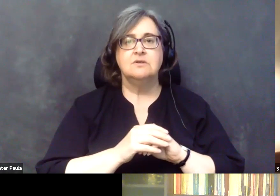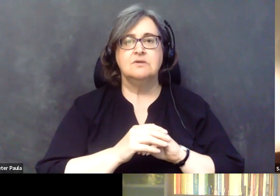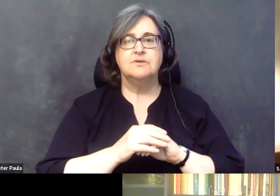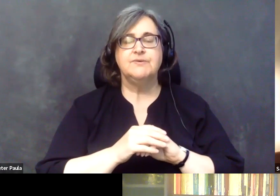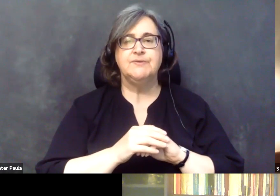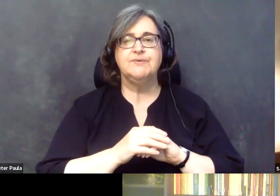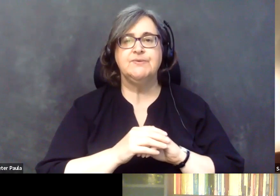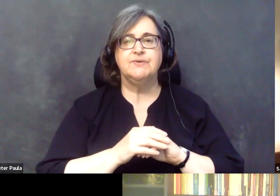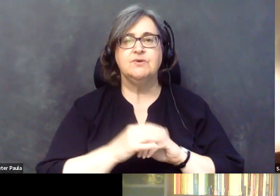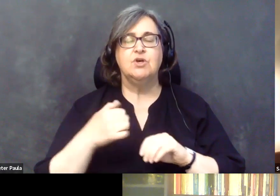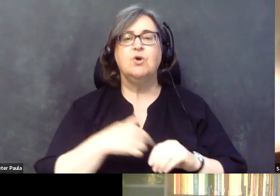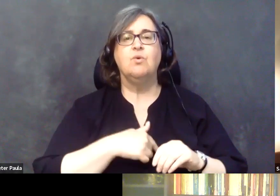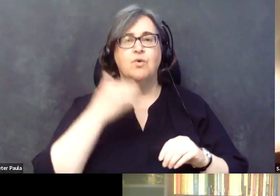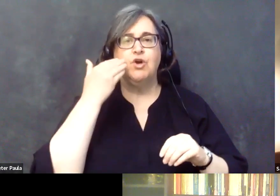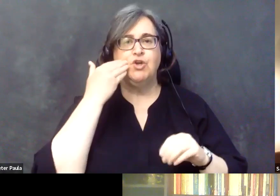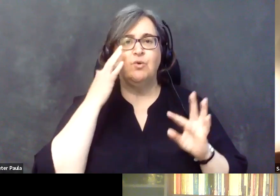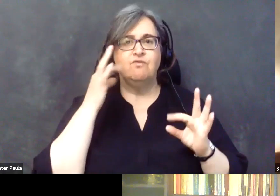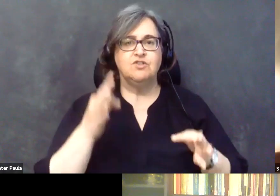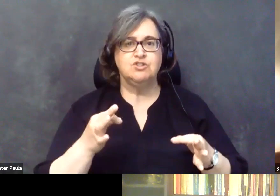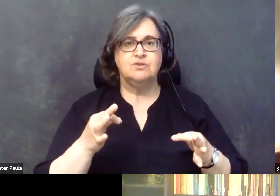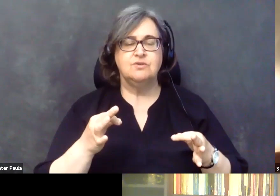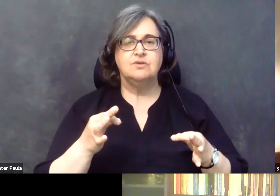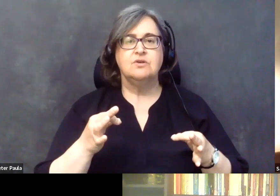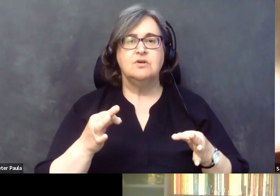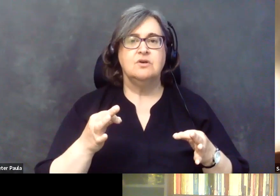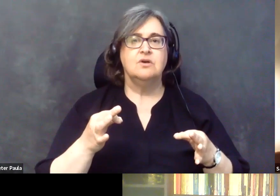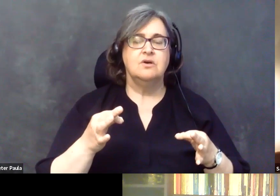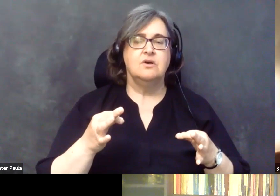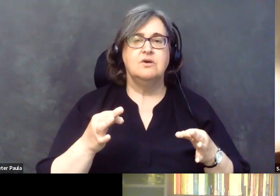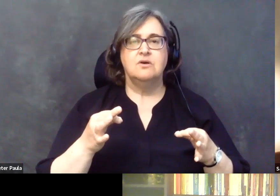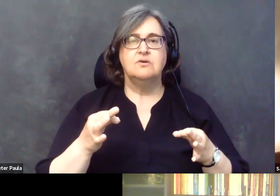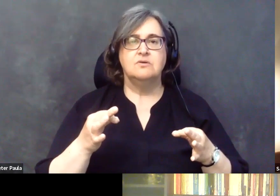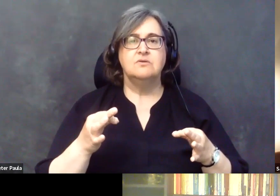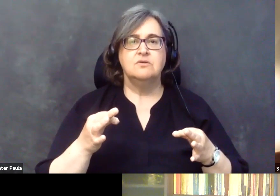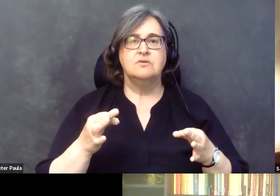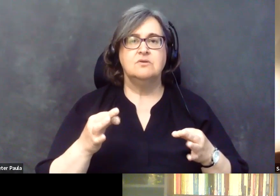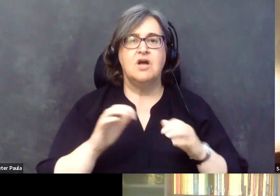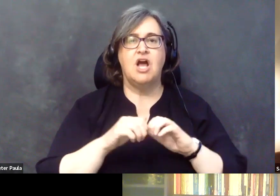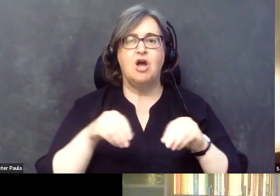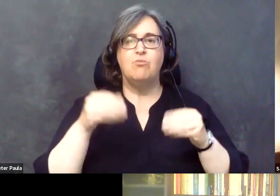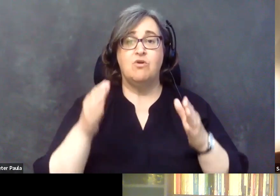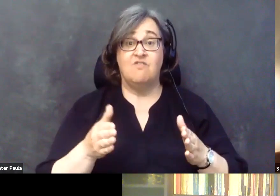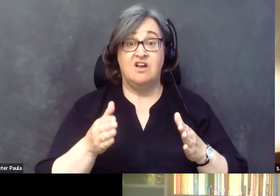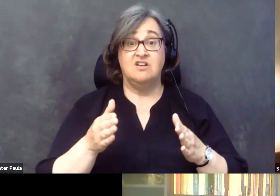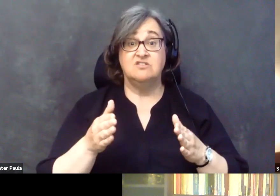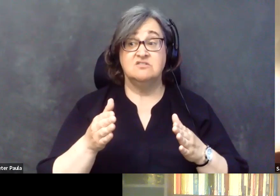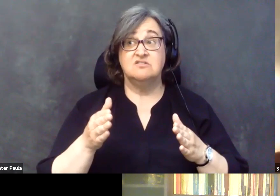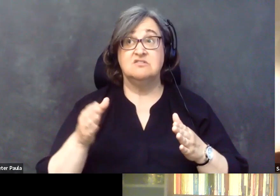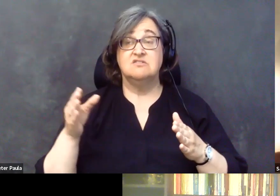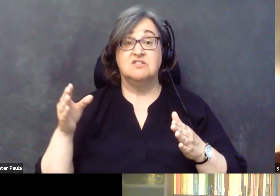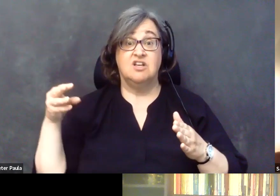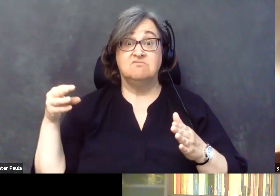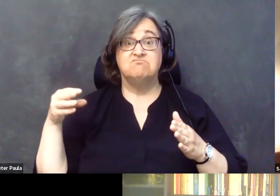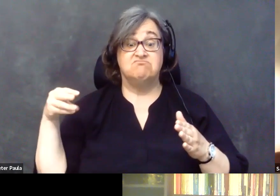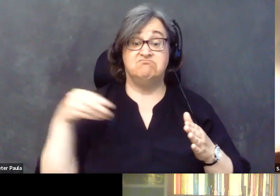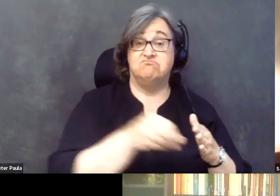assured of that, you know, the way people, the way providers get paid is going